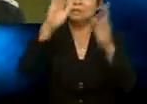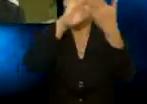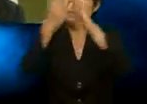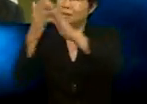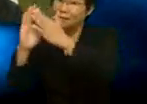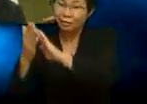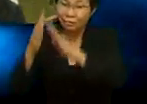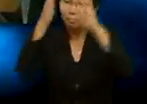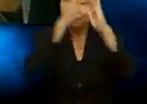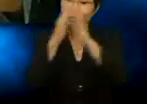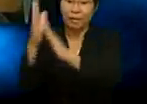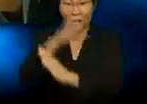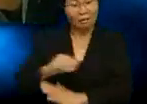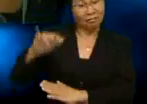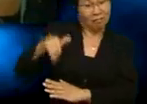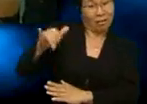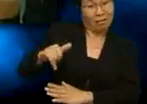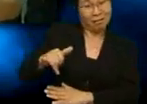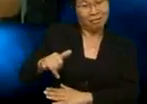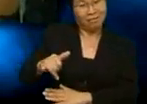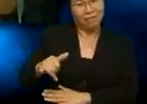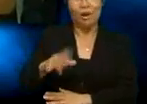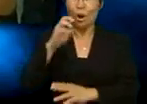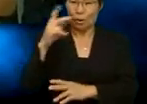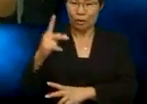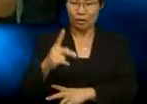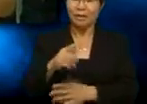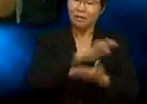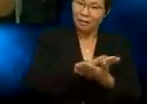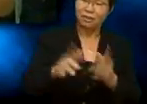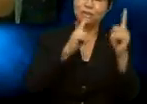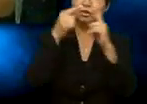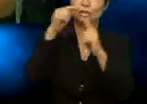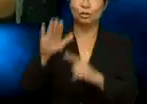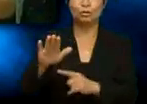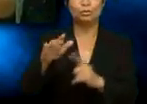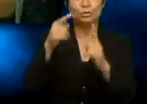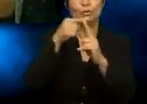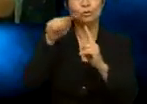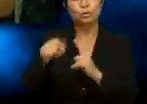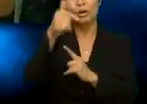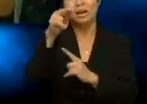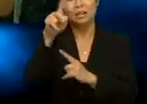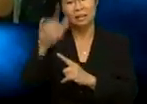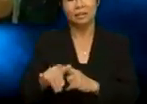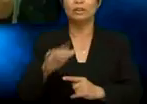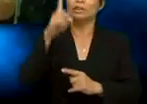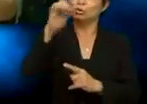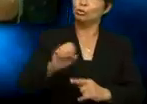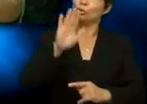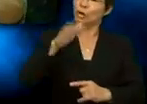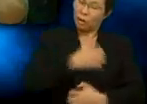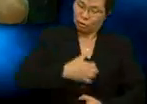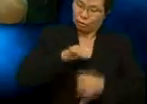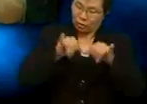Yeah. Uh-huh. Okay. It's been nice talking to you too, Andy. Do enjoy your stay in KL. I'll